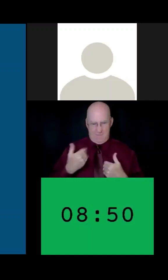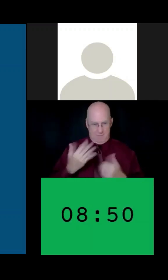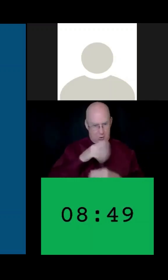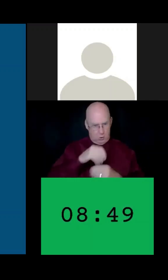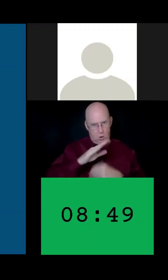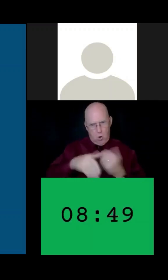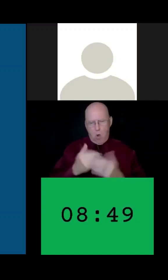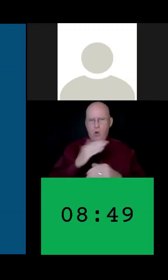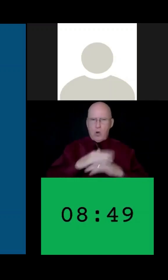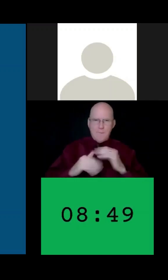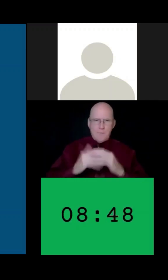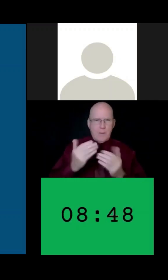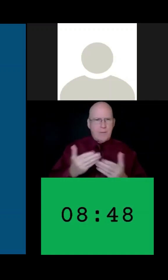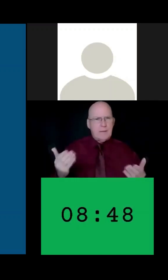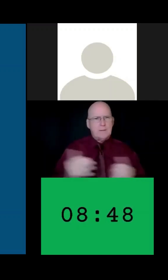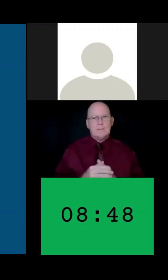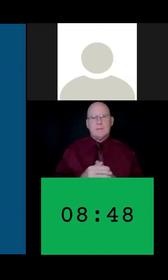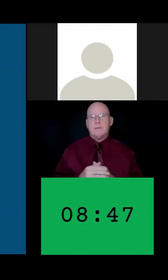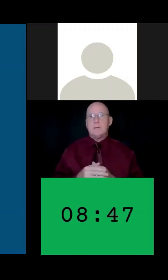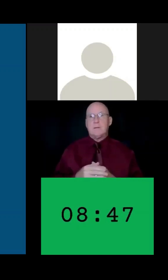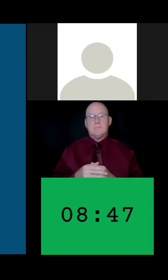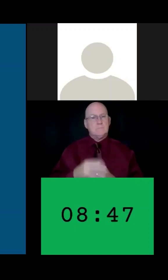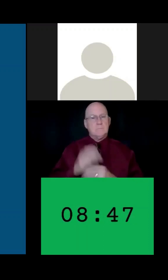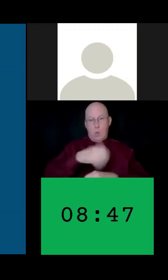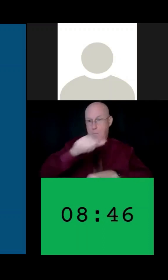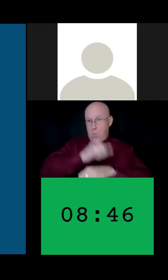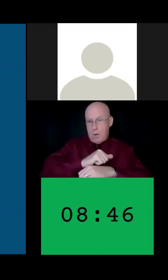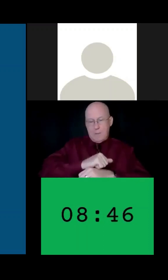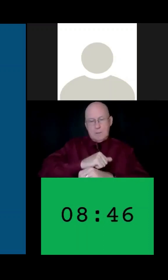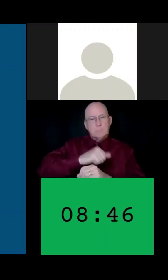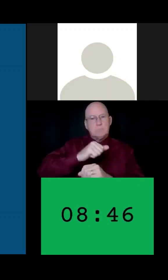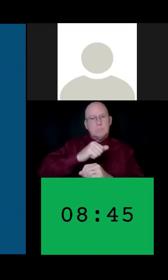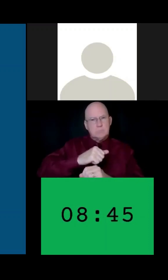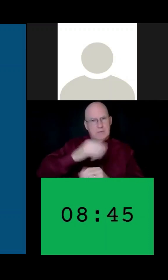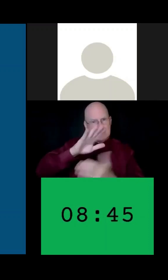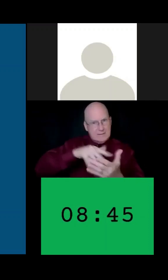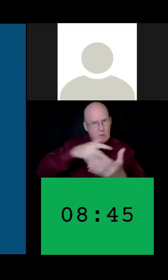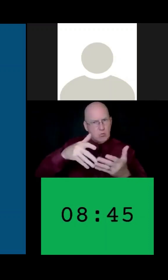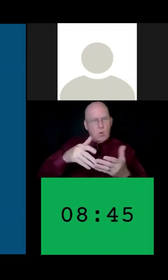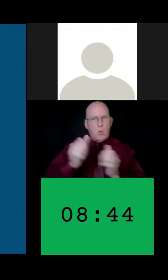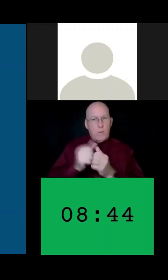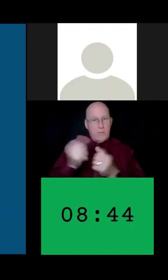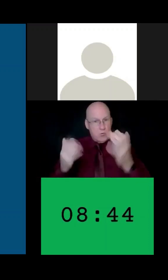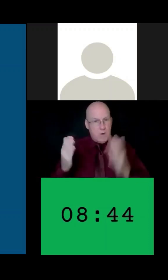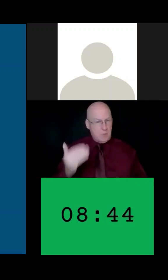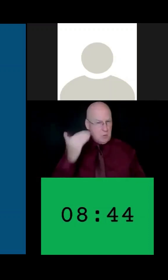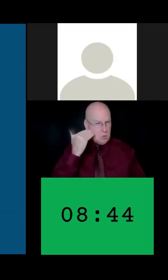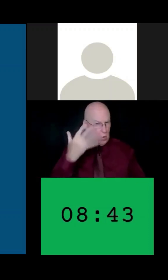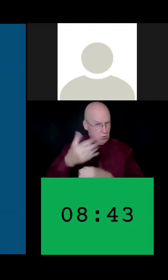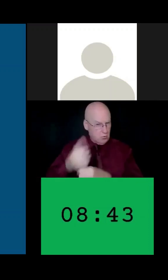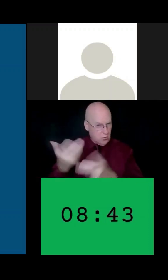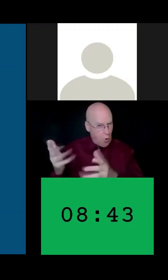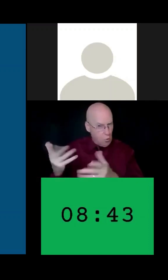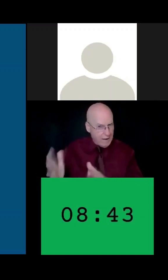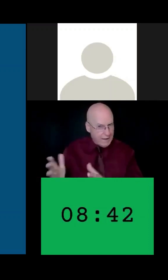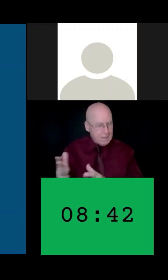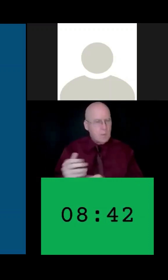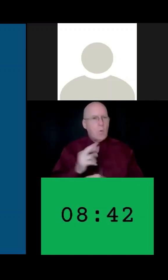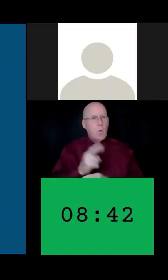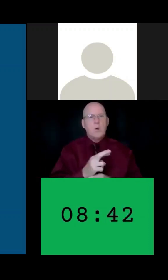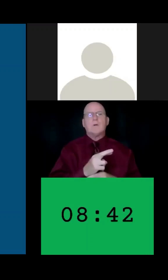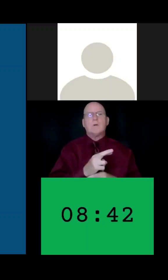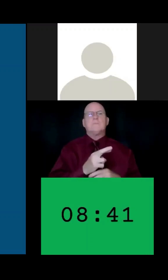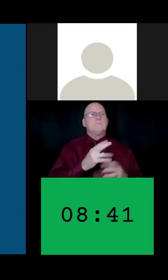Whether it's a pre-scheduled recurring ride with a driver you know and trust, or a perfectly equipped vehicle to make your call